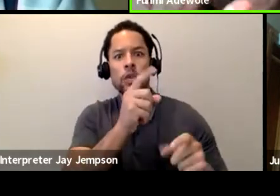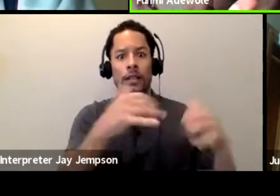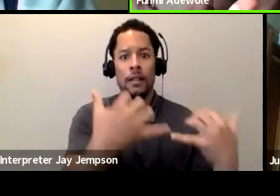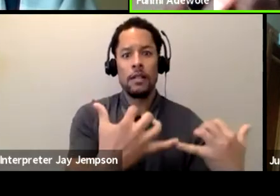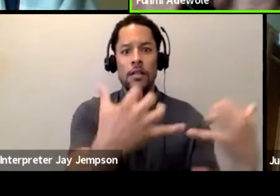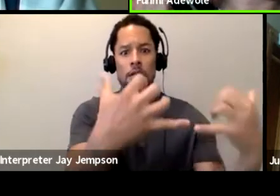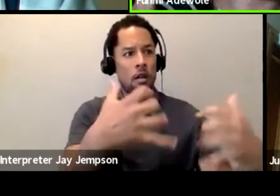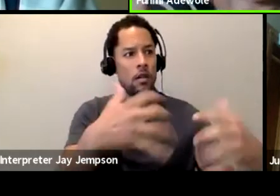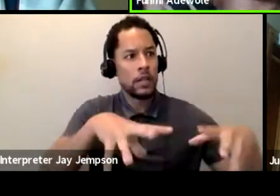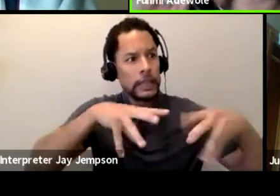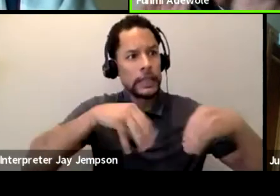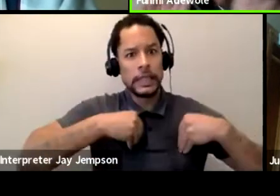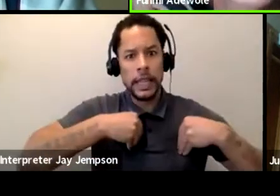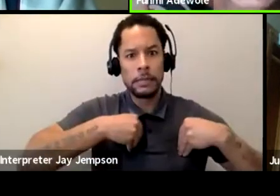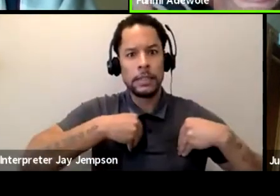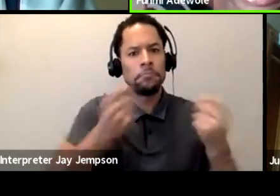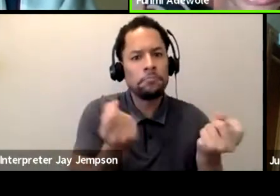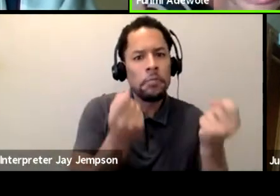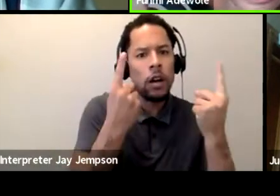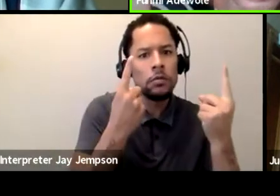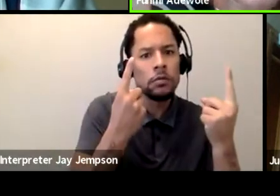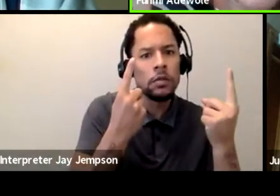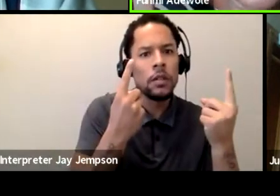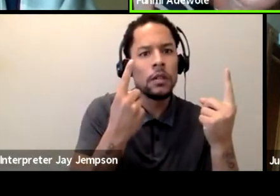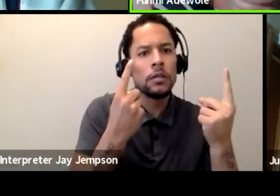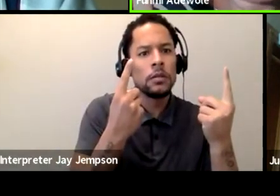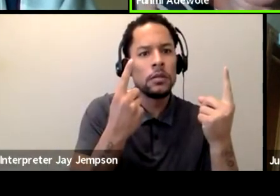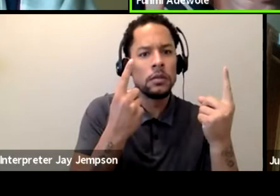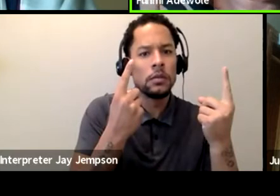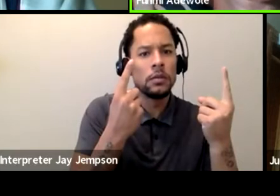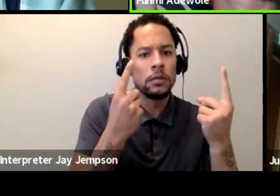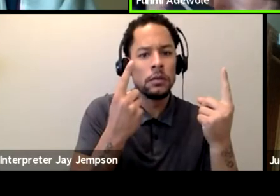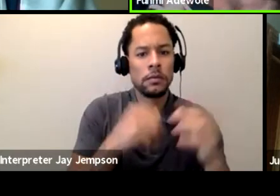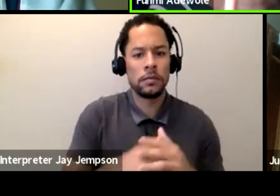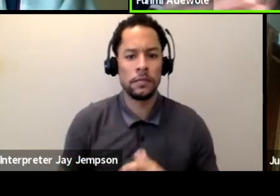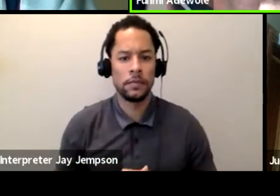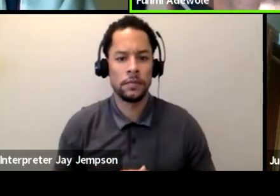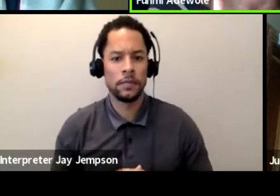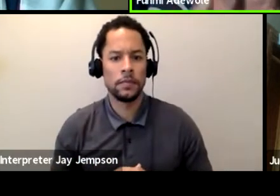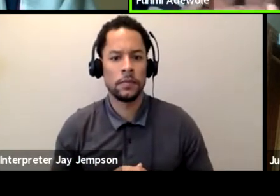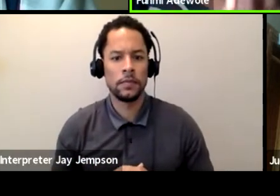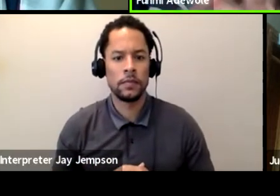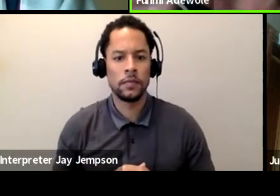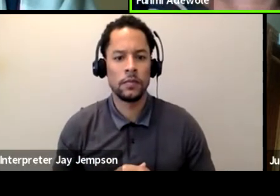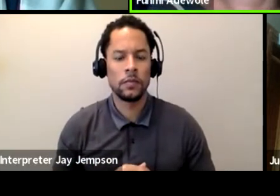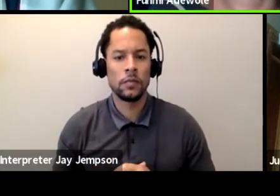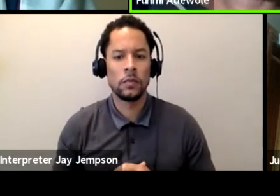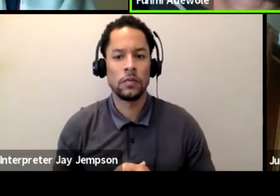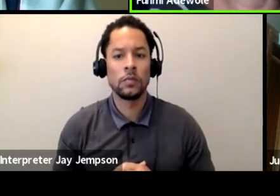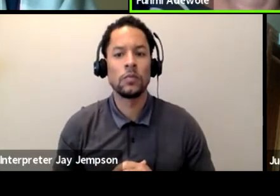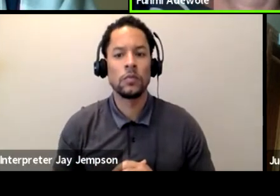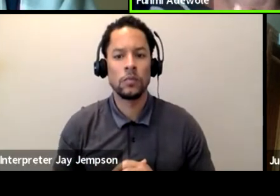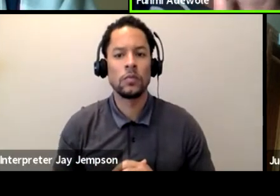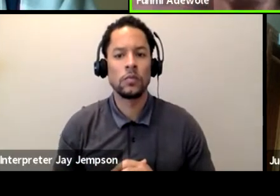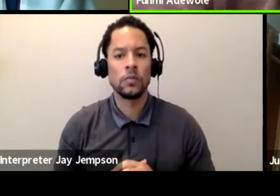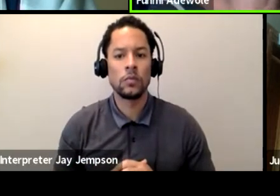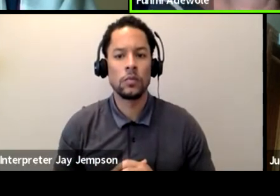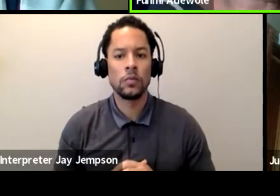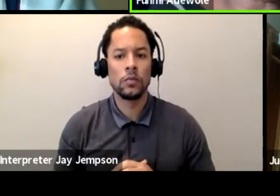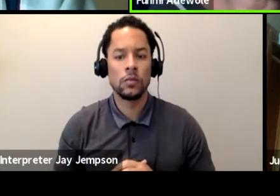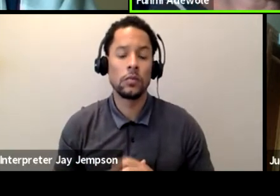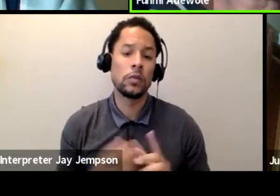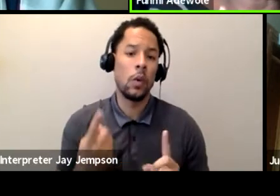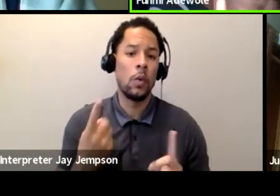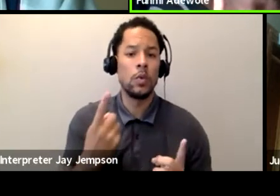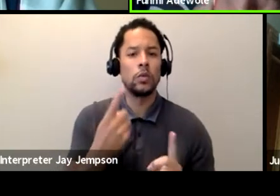the reception is somehow managed or framed as well. So a dramaturg might work on that end of things, you know, dealing